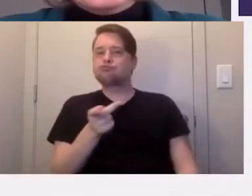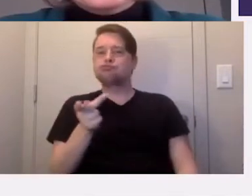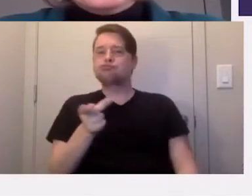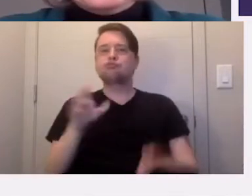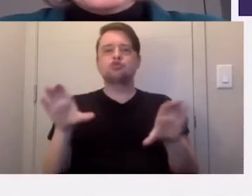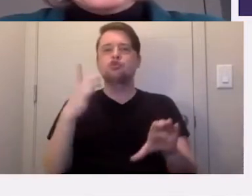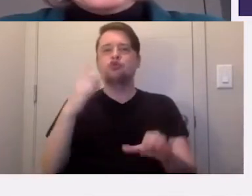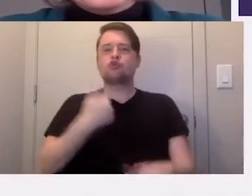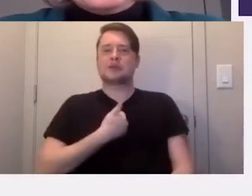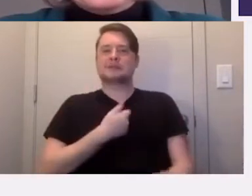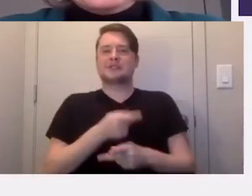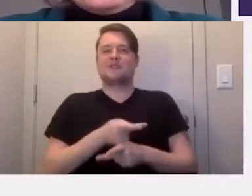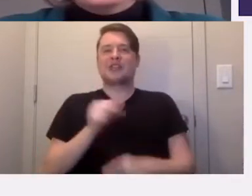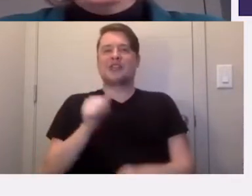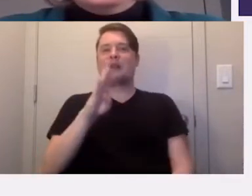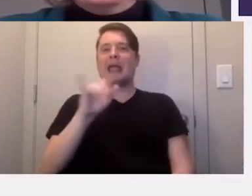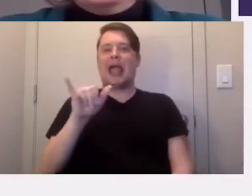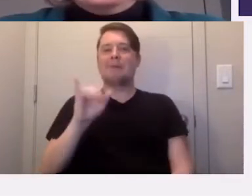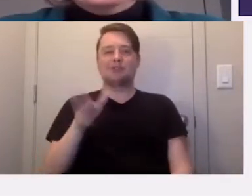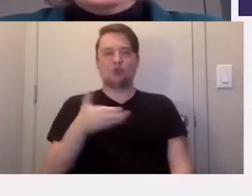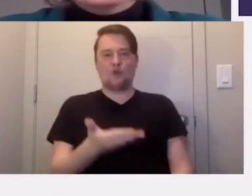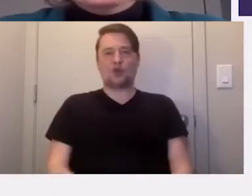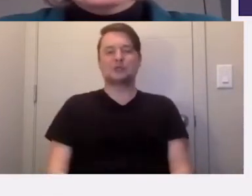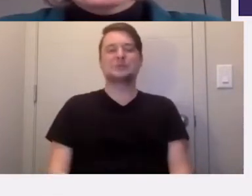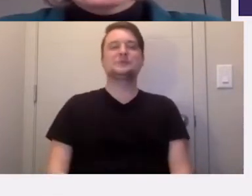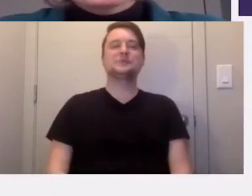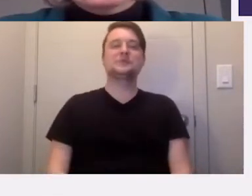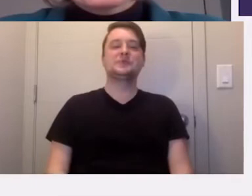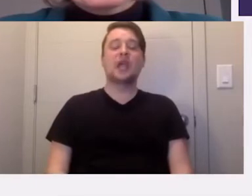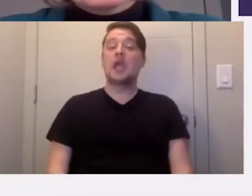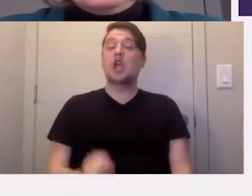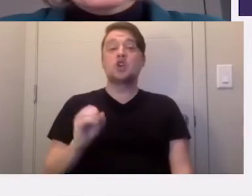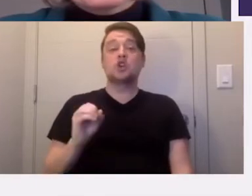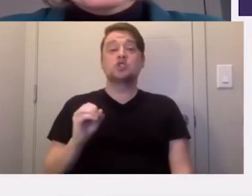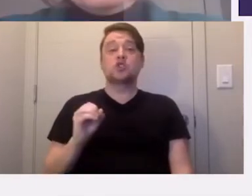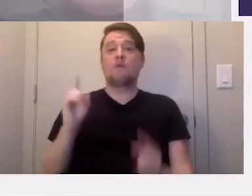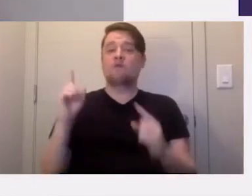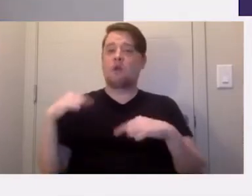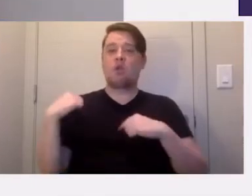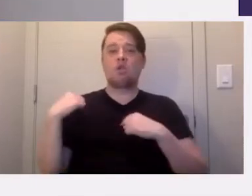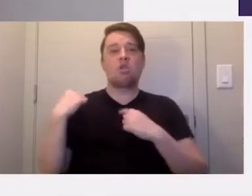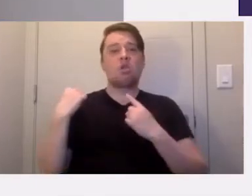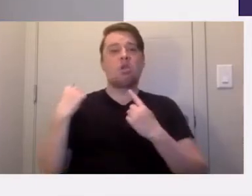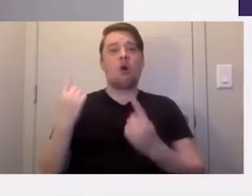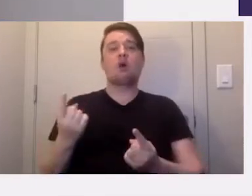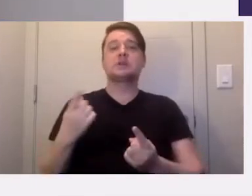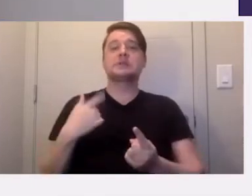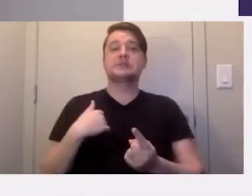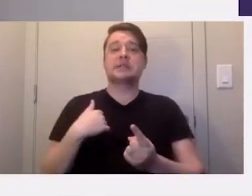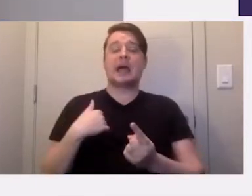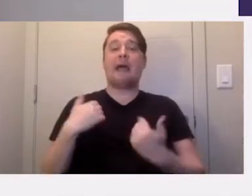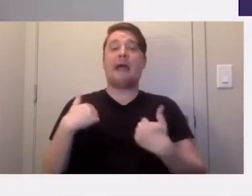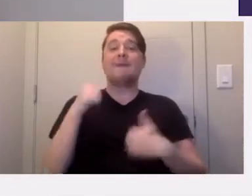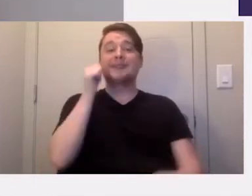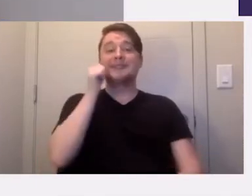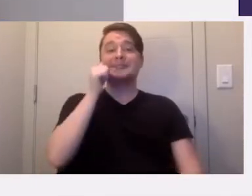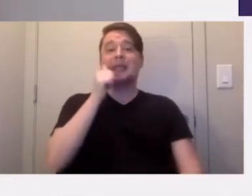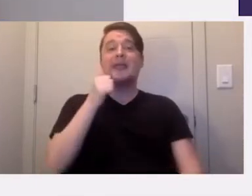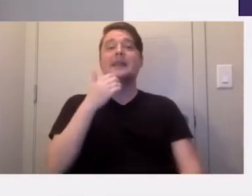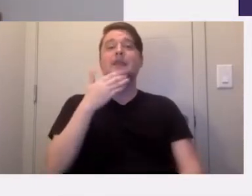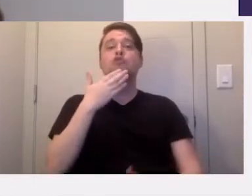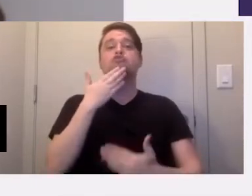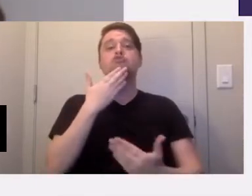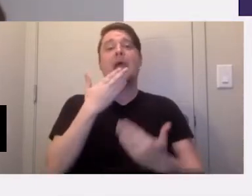at this time, starting with Abby. Yeah, so for a long time now, I have kept a daily gratitude journal.